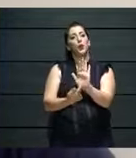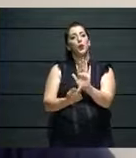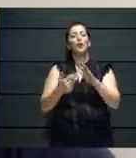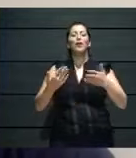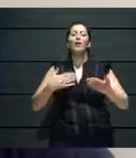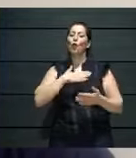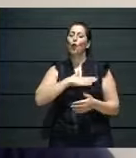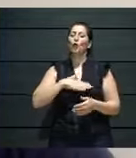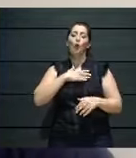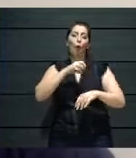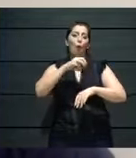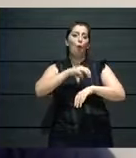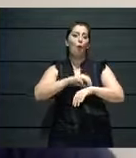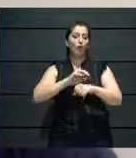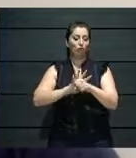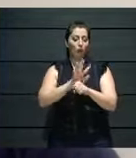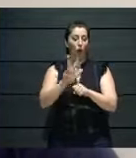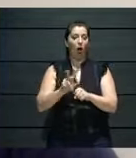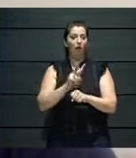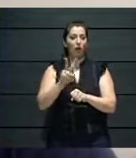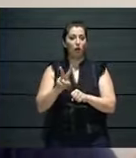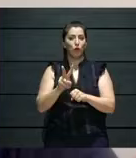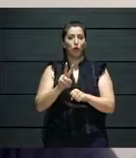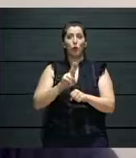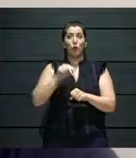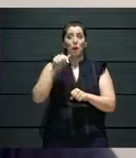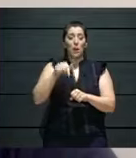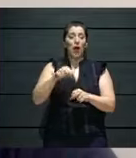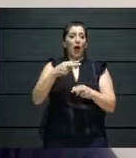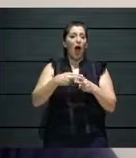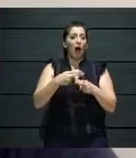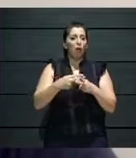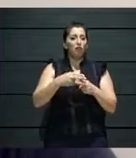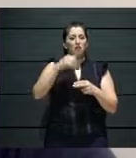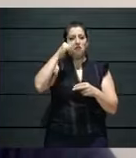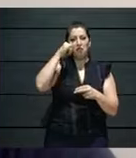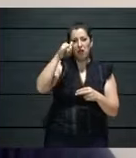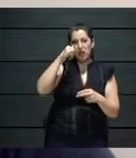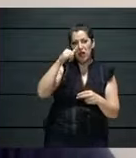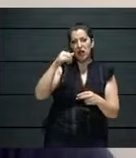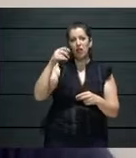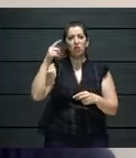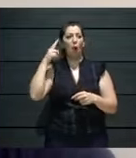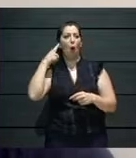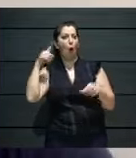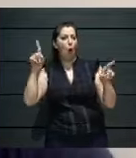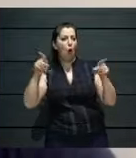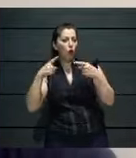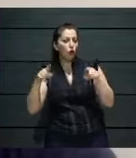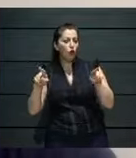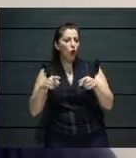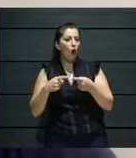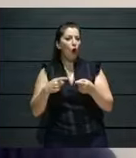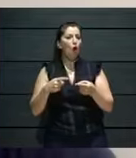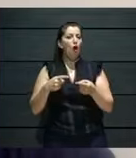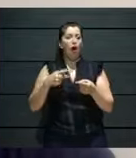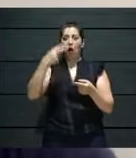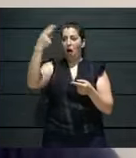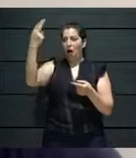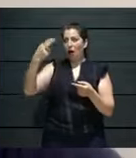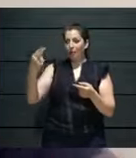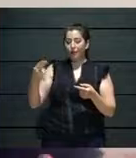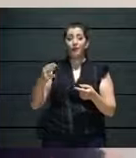text fragments. But we also created the possibility of live performances.